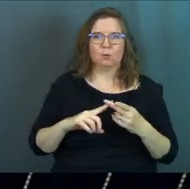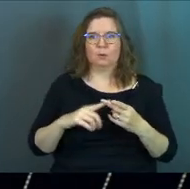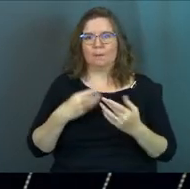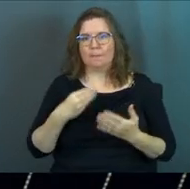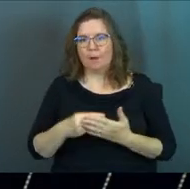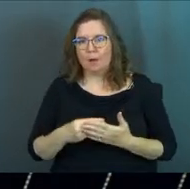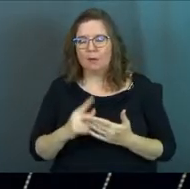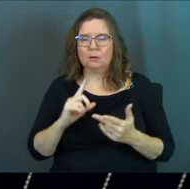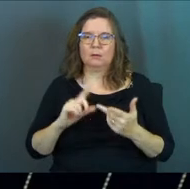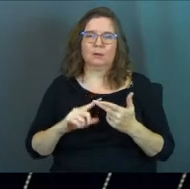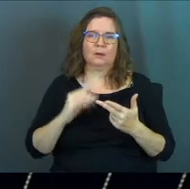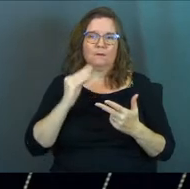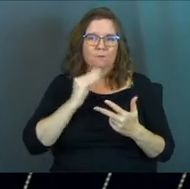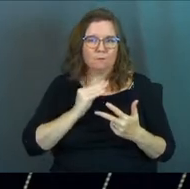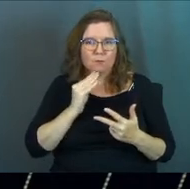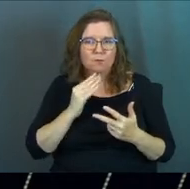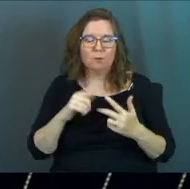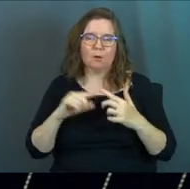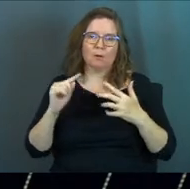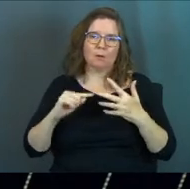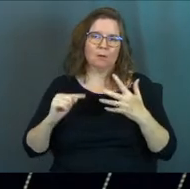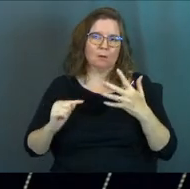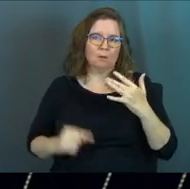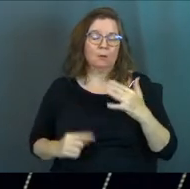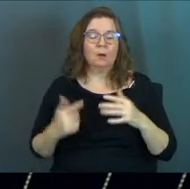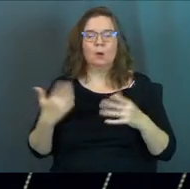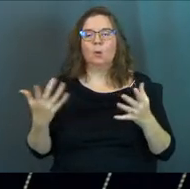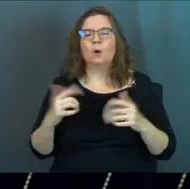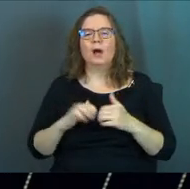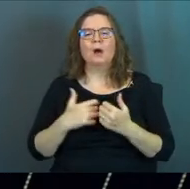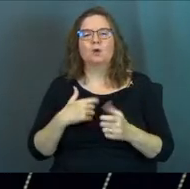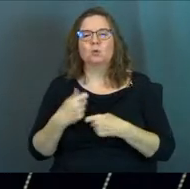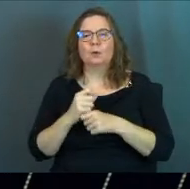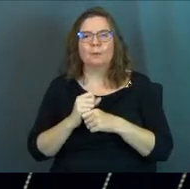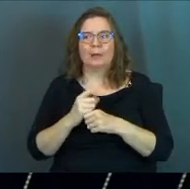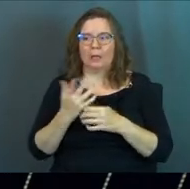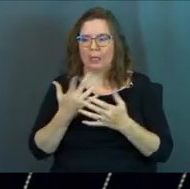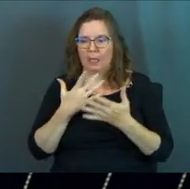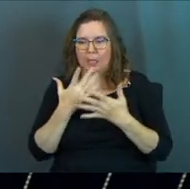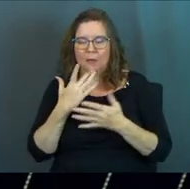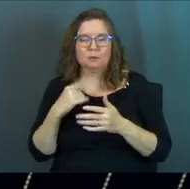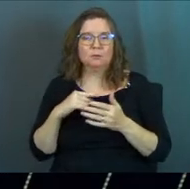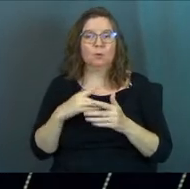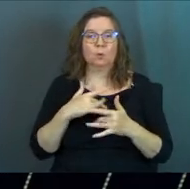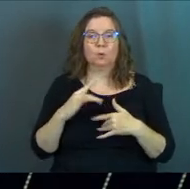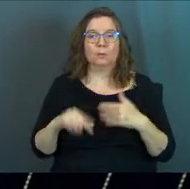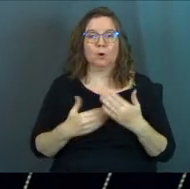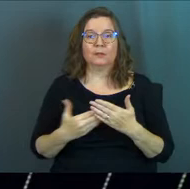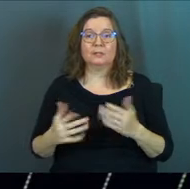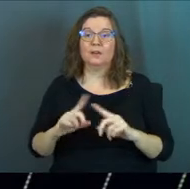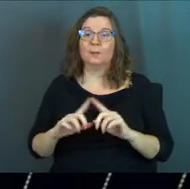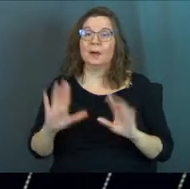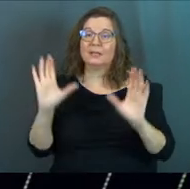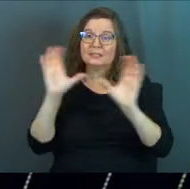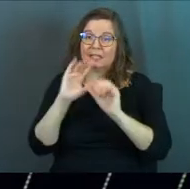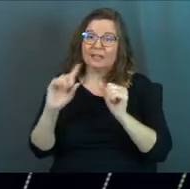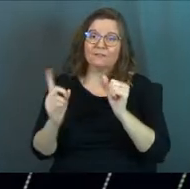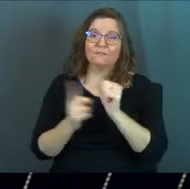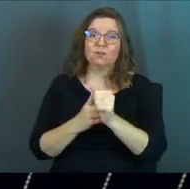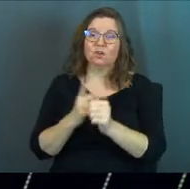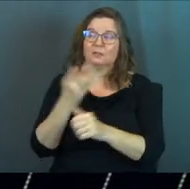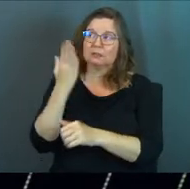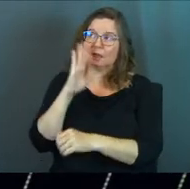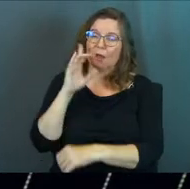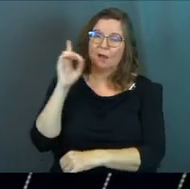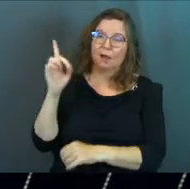worried about money. You're worried about food. You're worried about all these things. How are you going to make ends meet? You're worried about all of that stuff, but seek first the